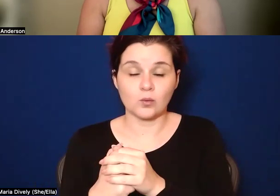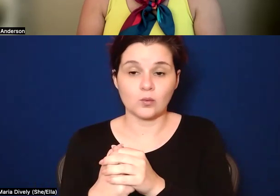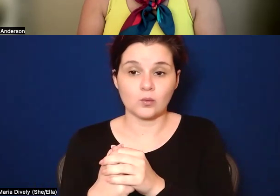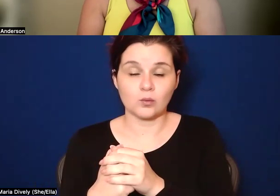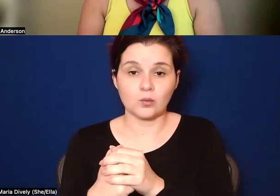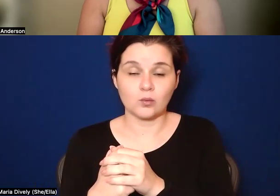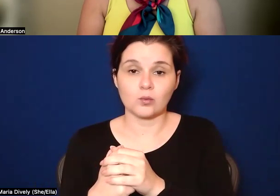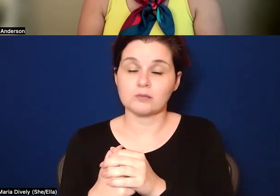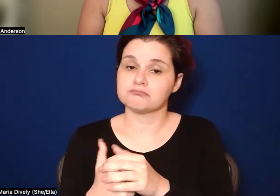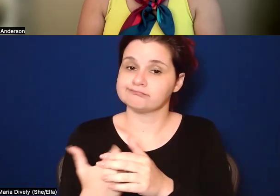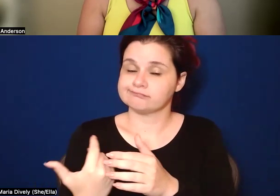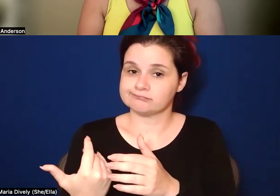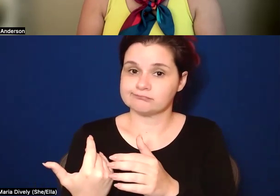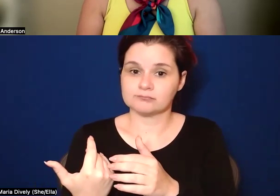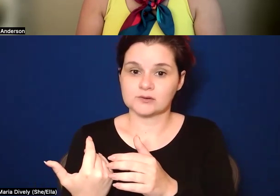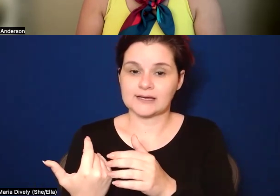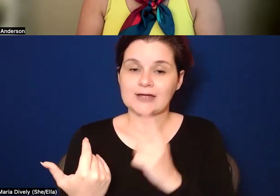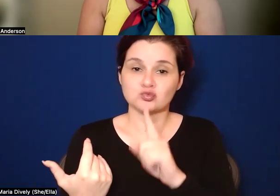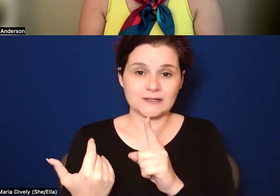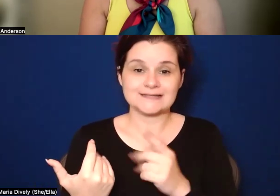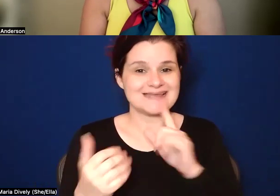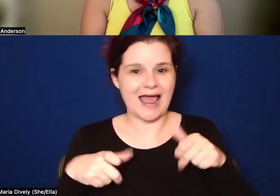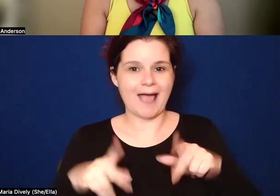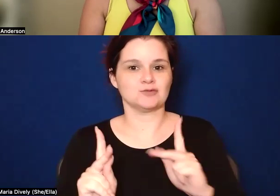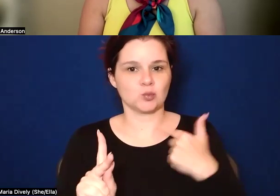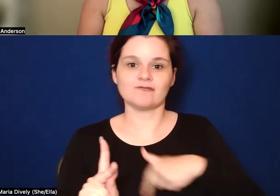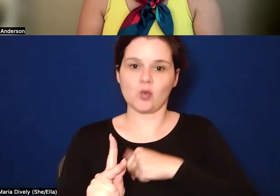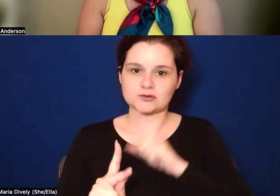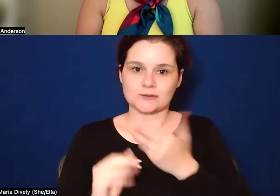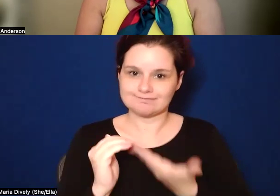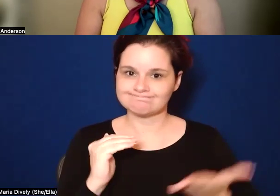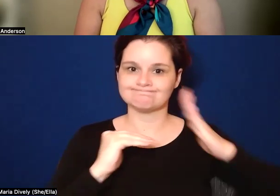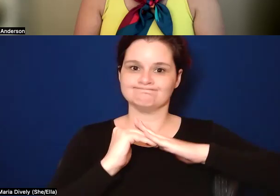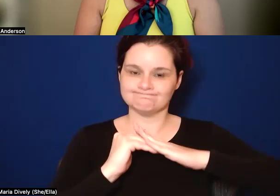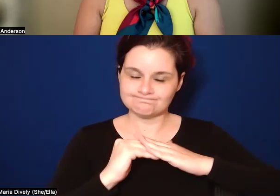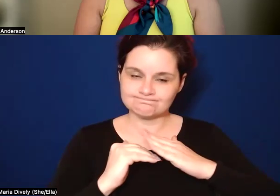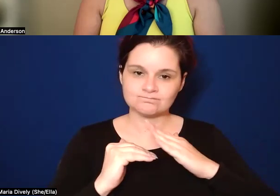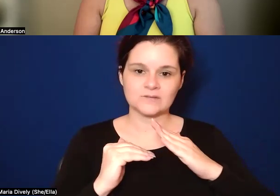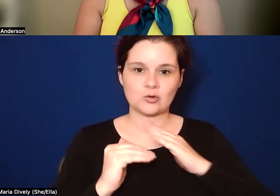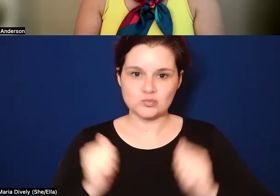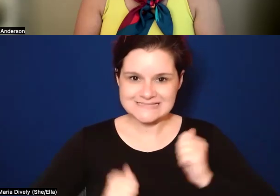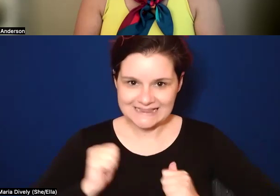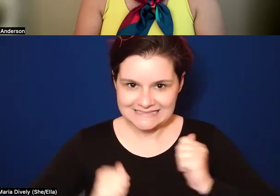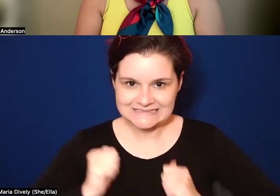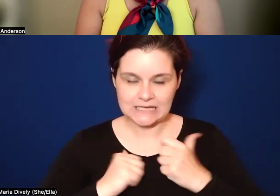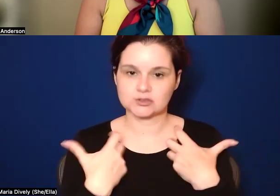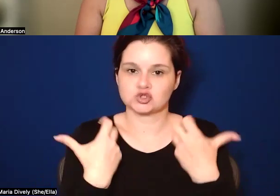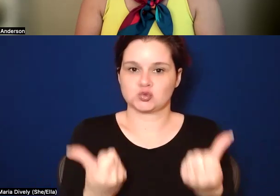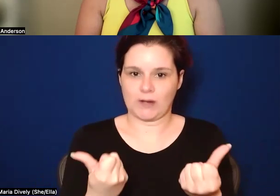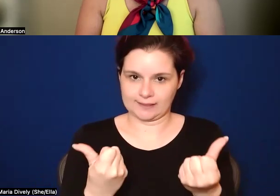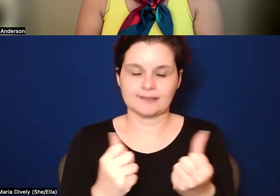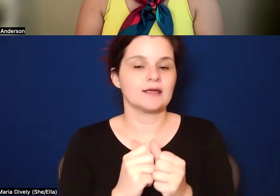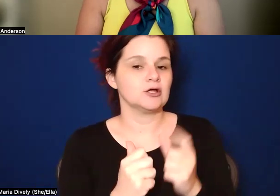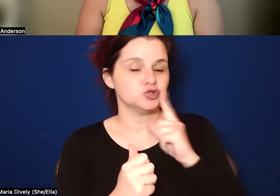increases like our, it's an opportunity for us to really increase and enhance resiliency and strength, um, to